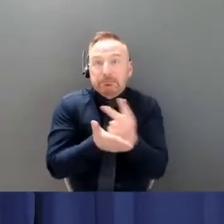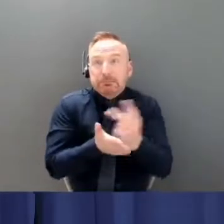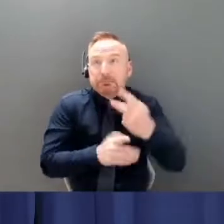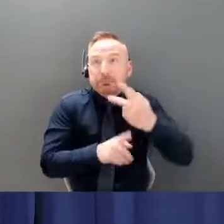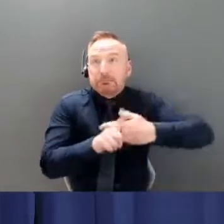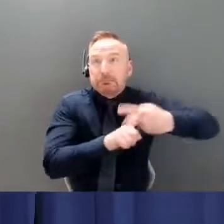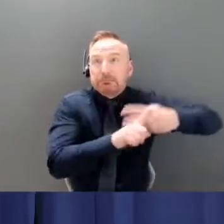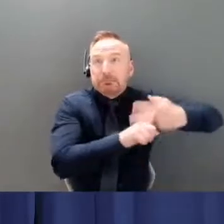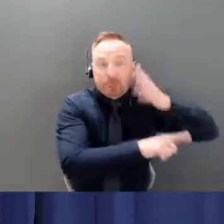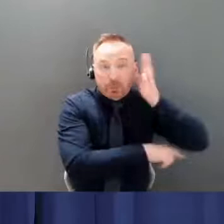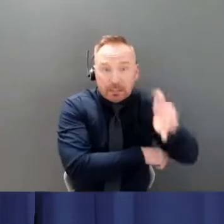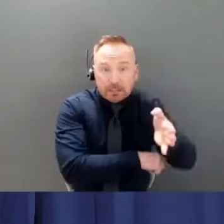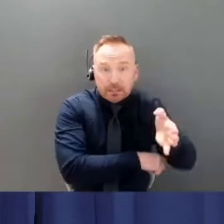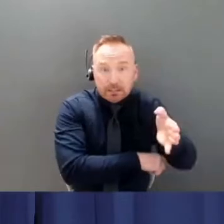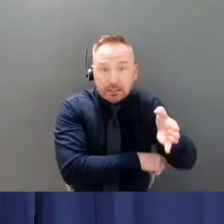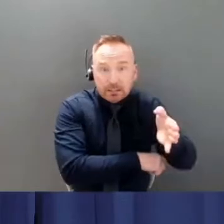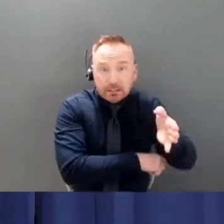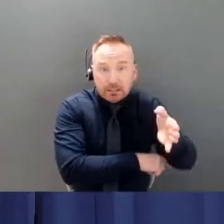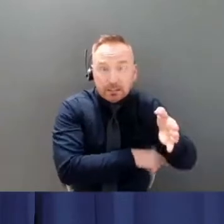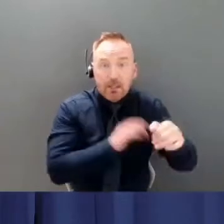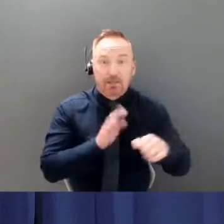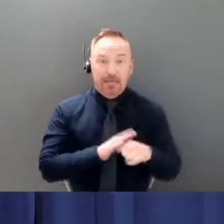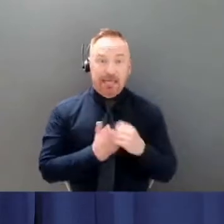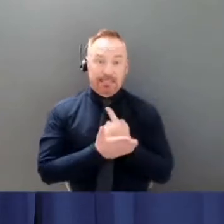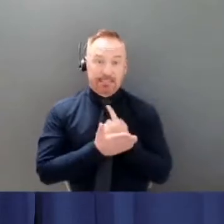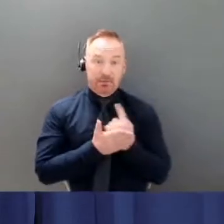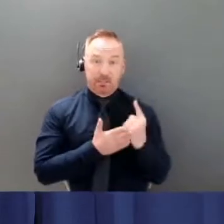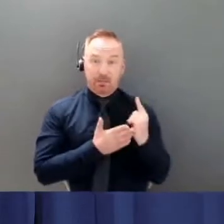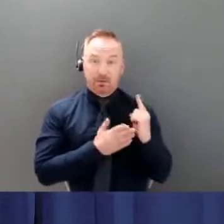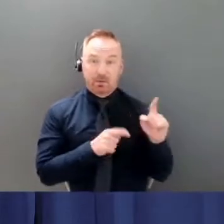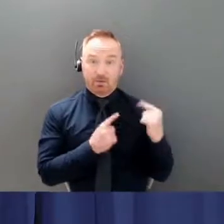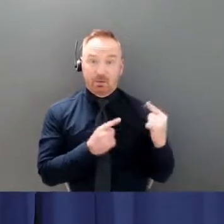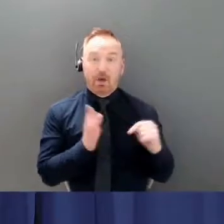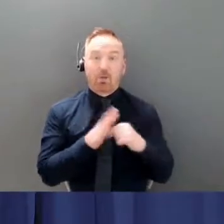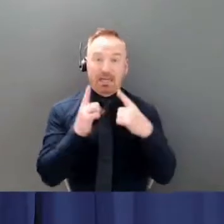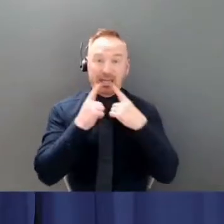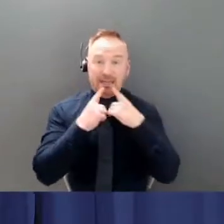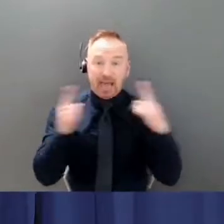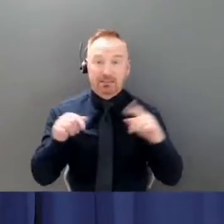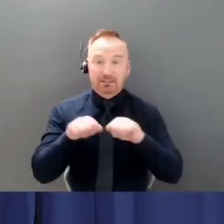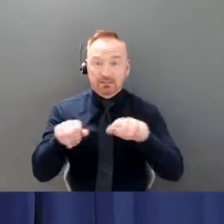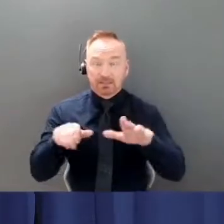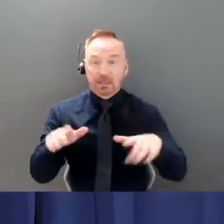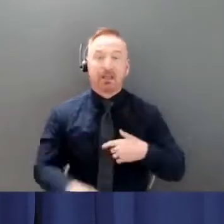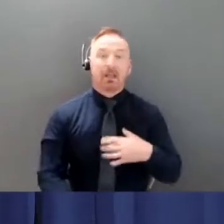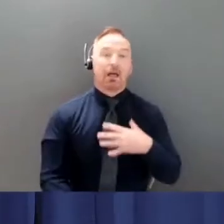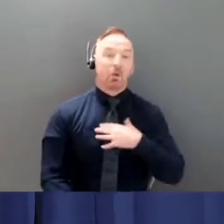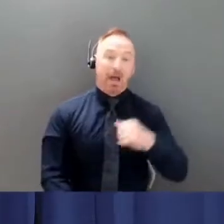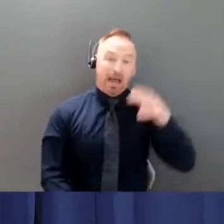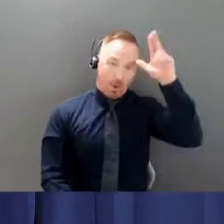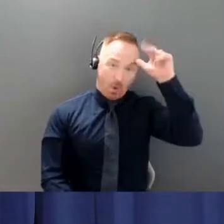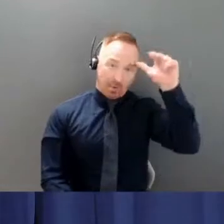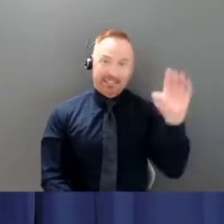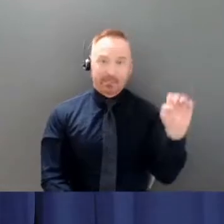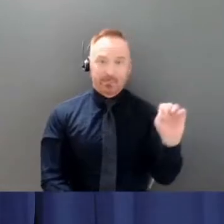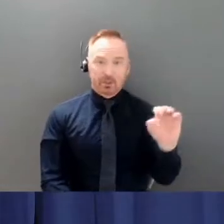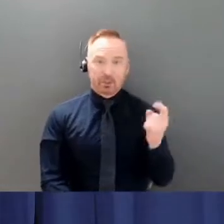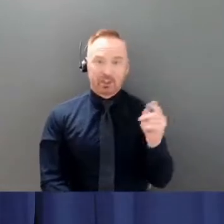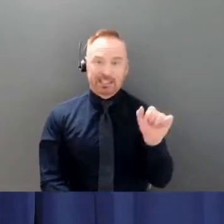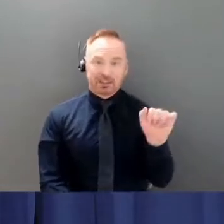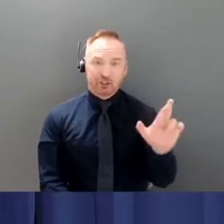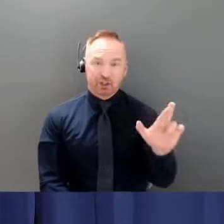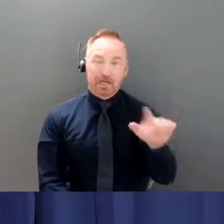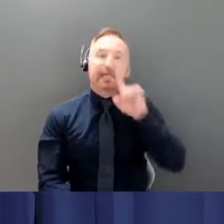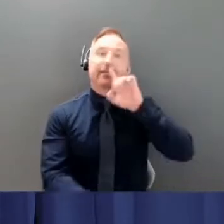within this past week, we announced a number of outbreaks. The Whitehorse Emergency Shelter has confirmed several cases